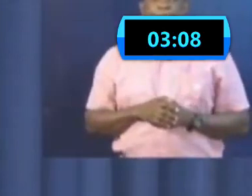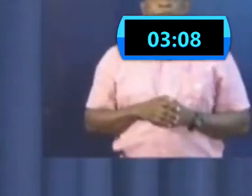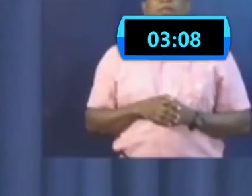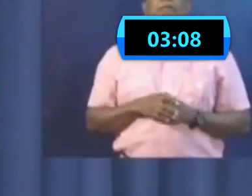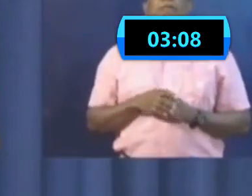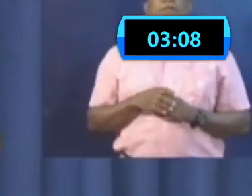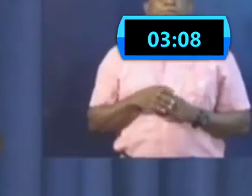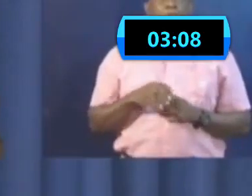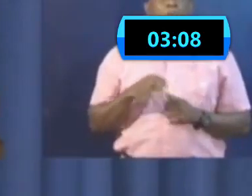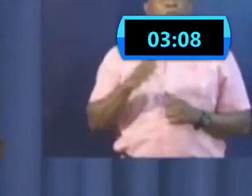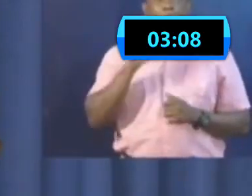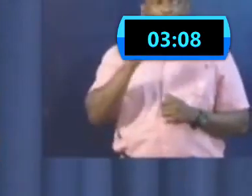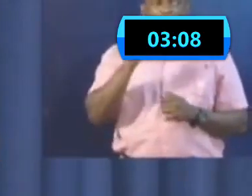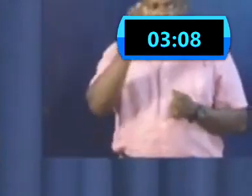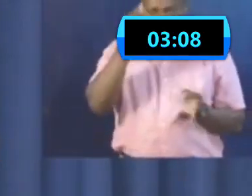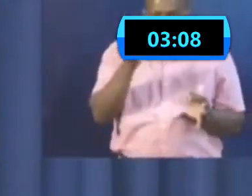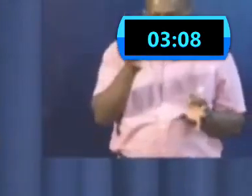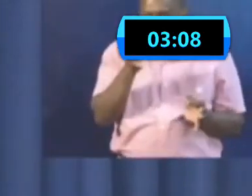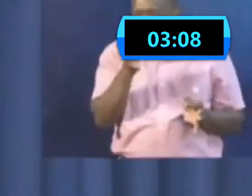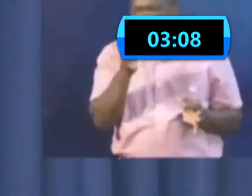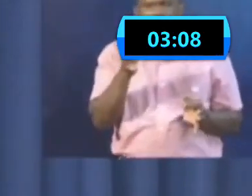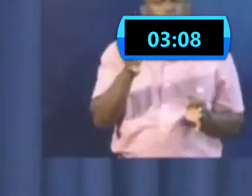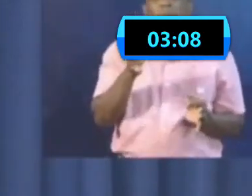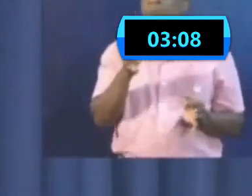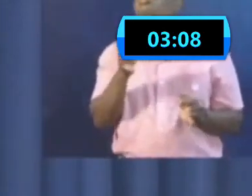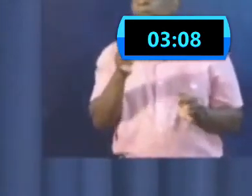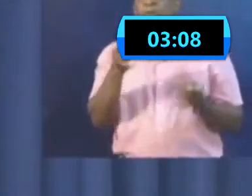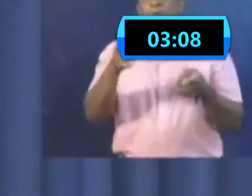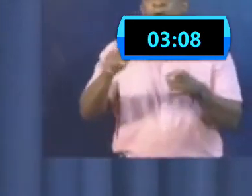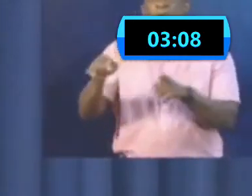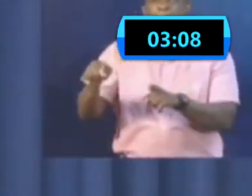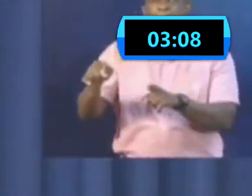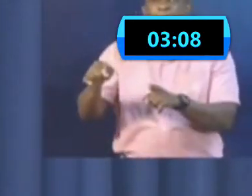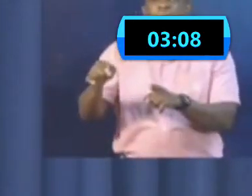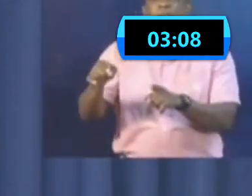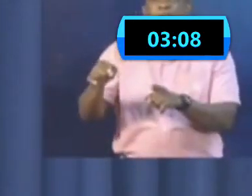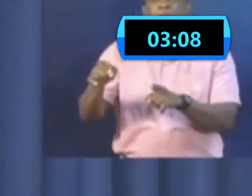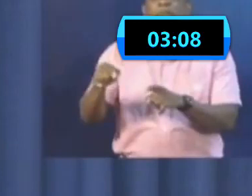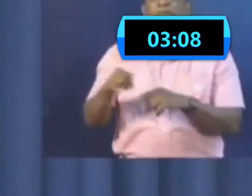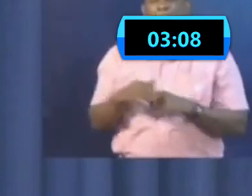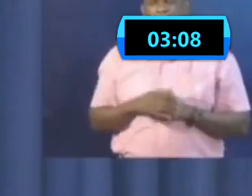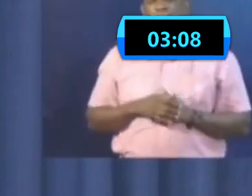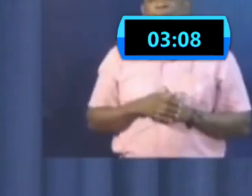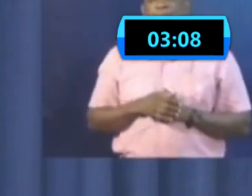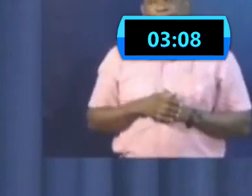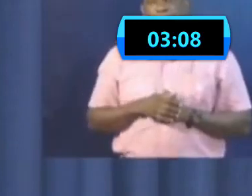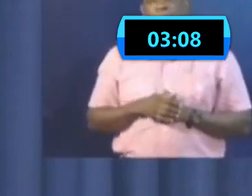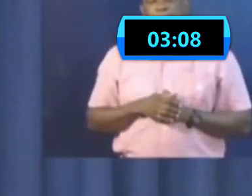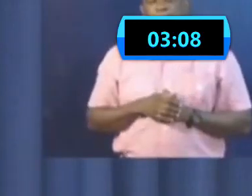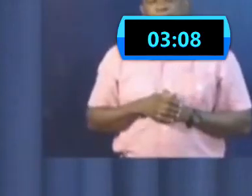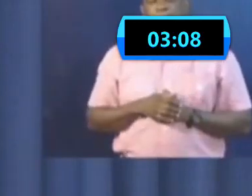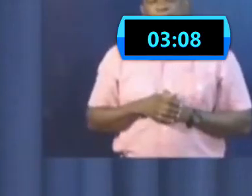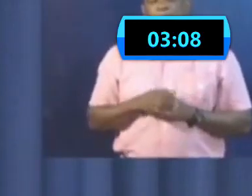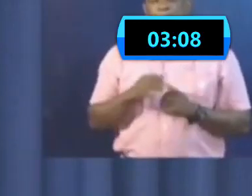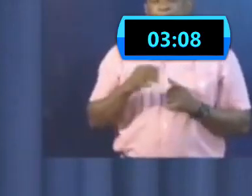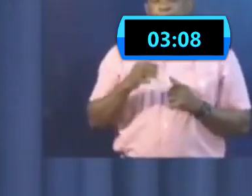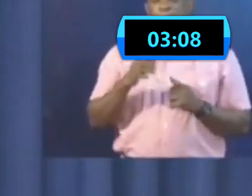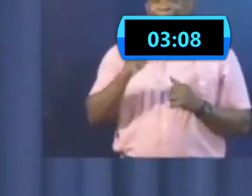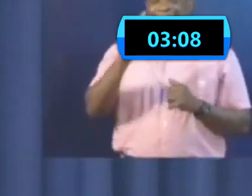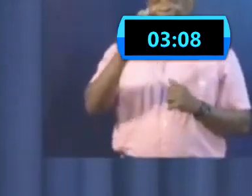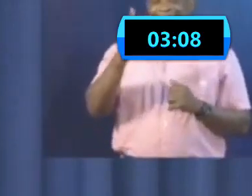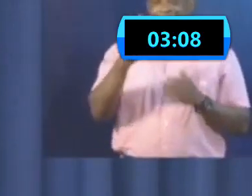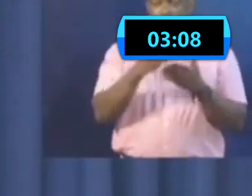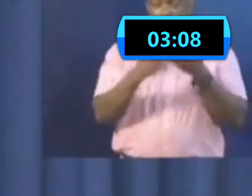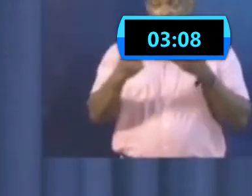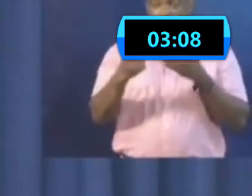what has happened with the virus spread. And then by the end of the end of we will be able to visit these